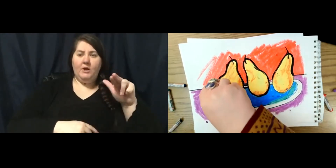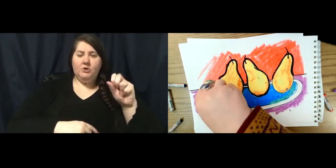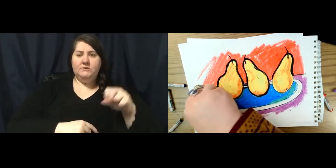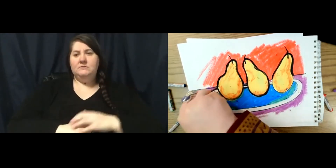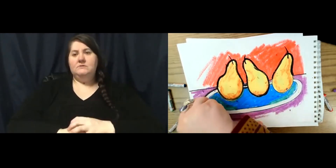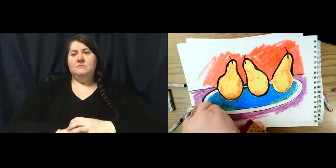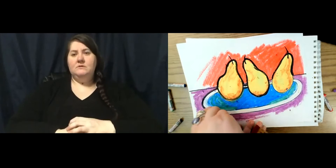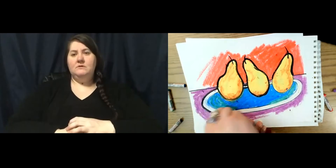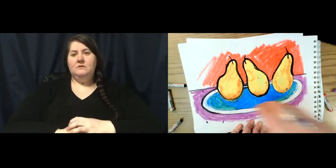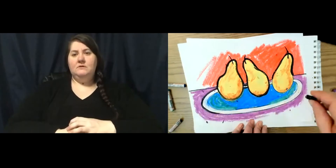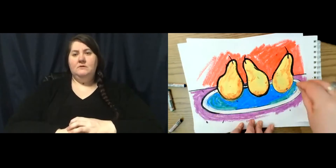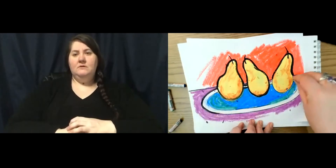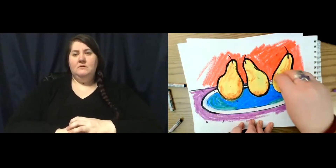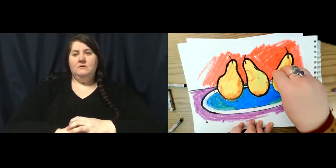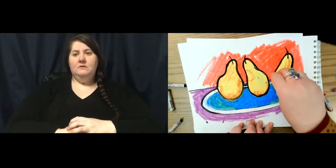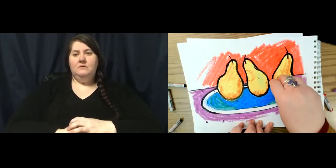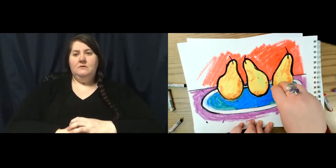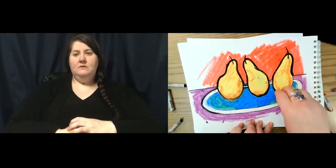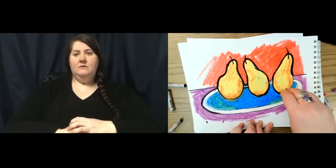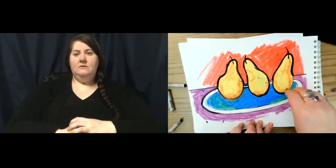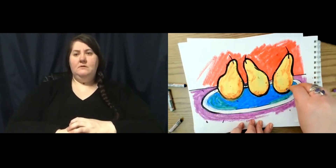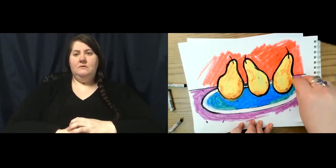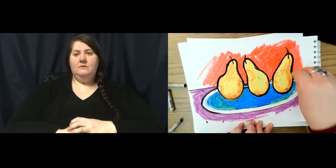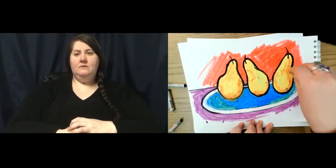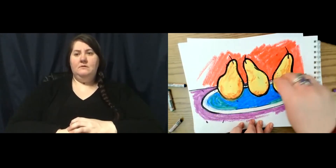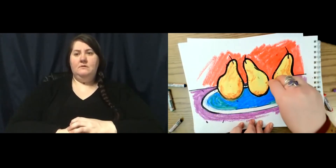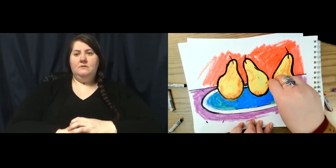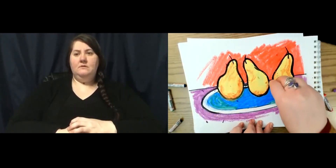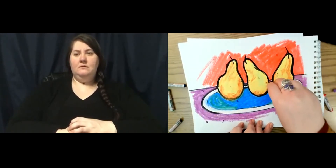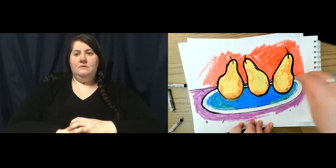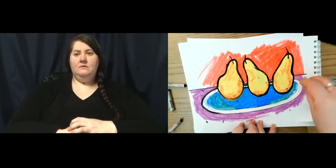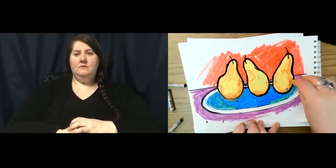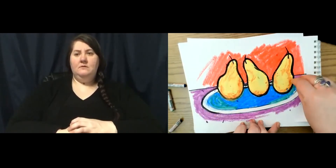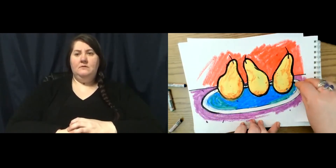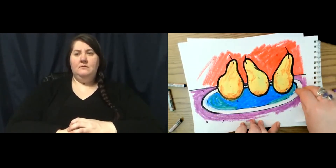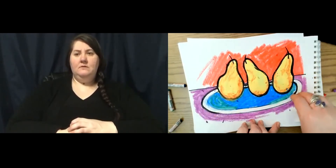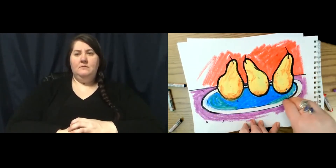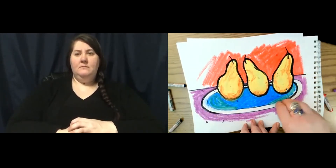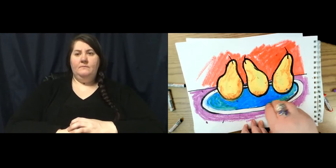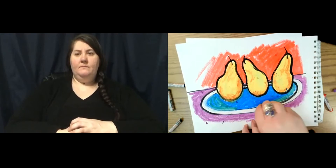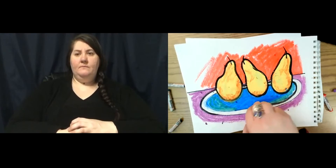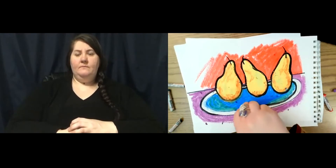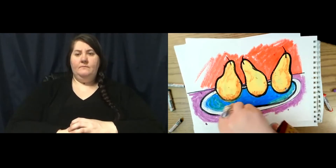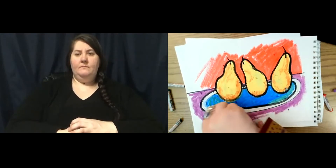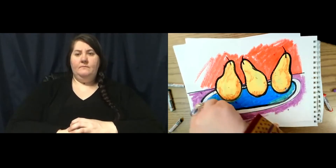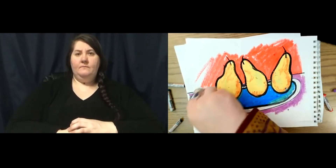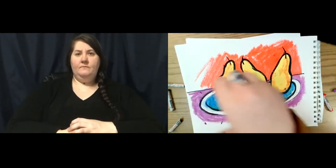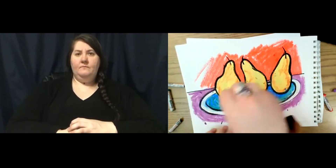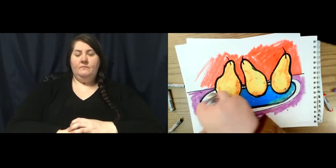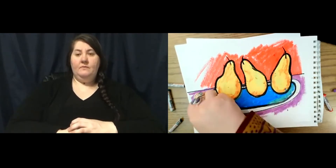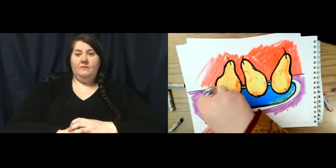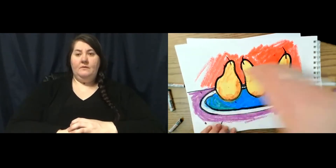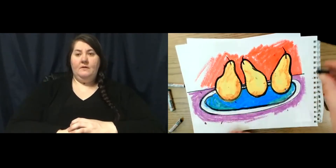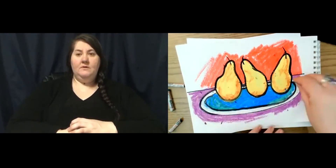And then we'll have a somewhat finished piece of art. Although we see I did not go